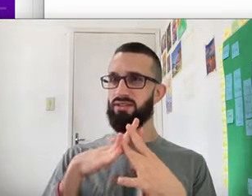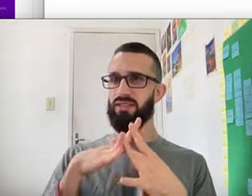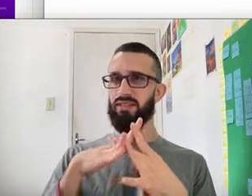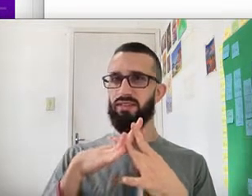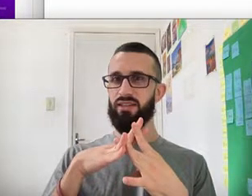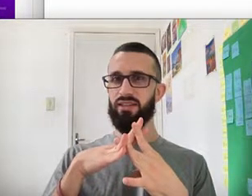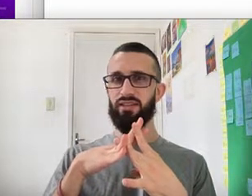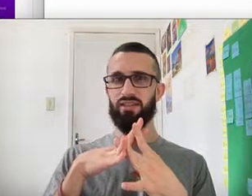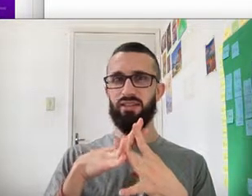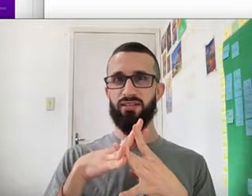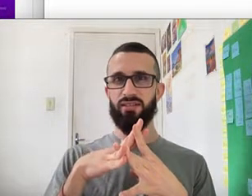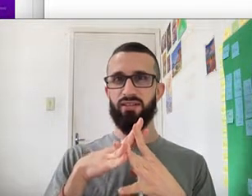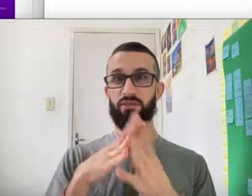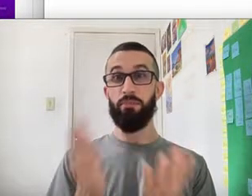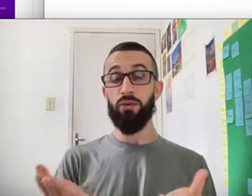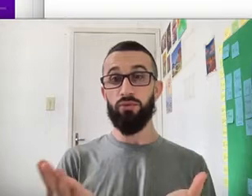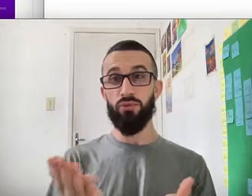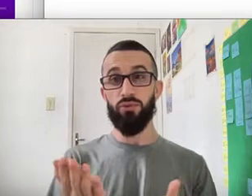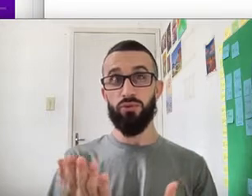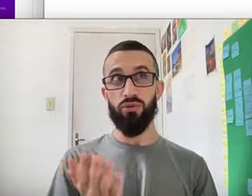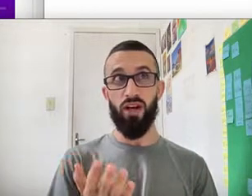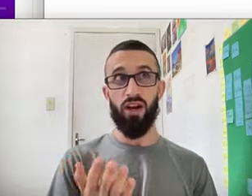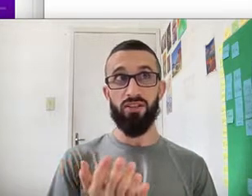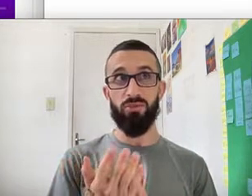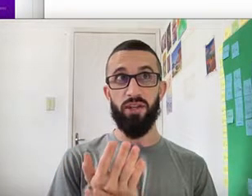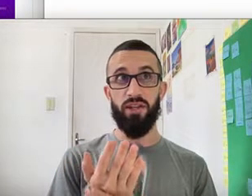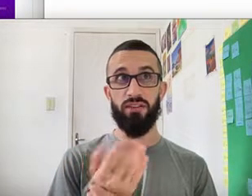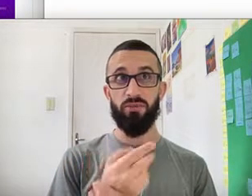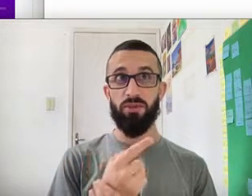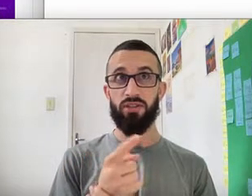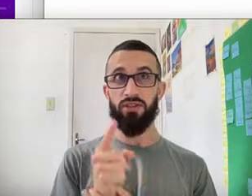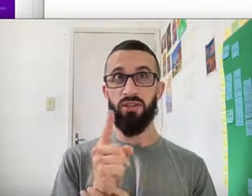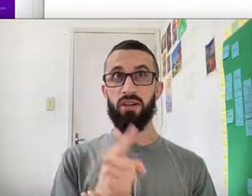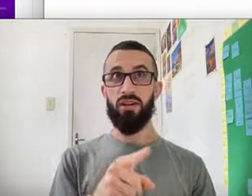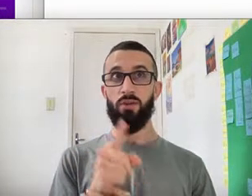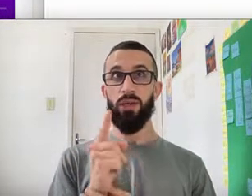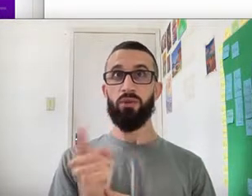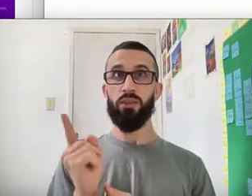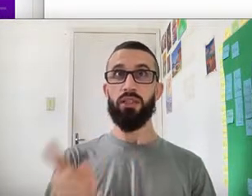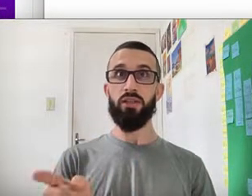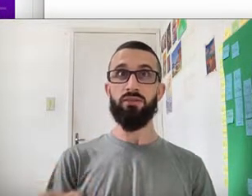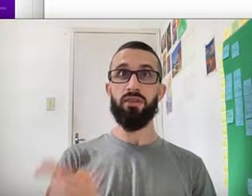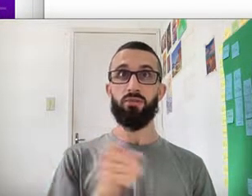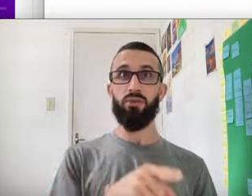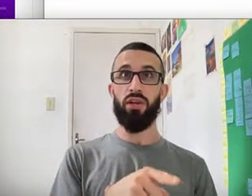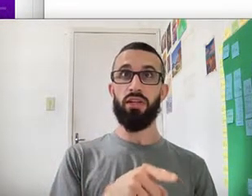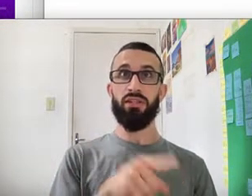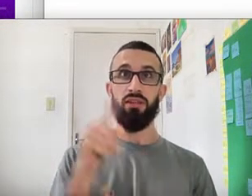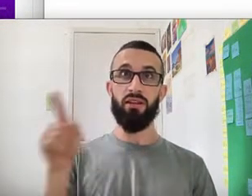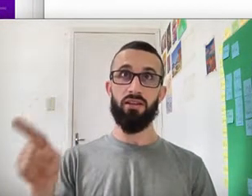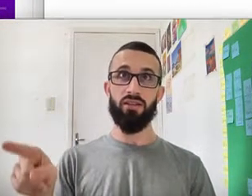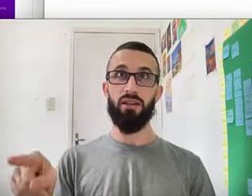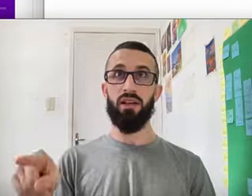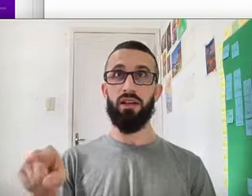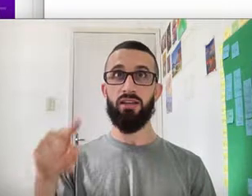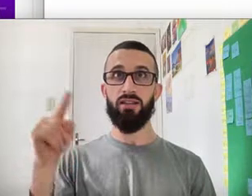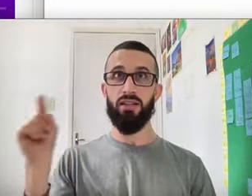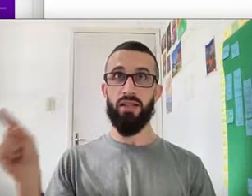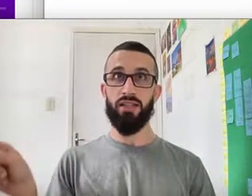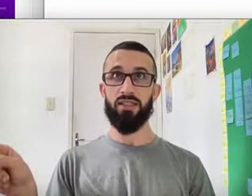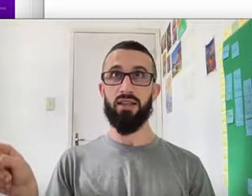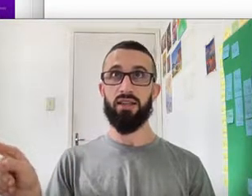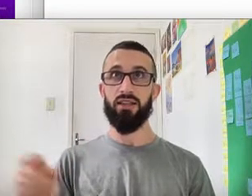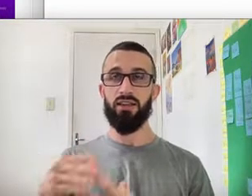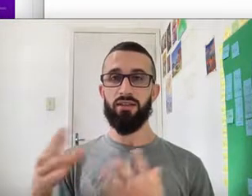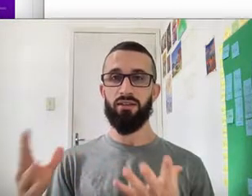it's like this I don't know Pão duro Hard bread Because When you leave some bread to the other day And